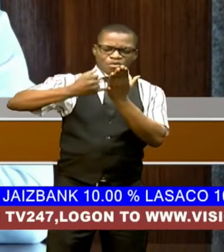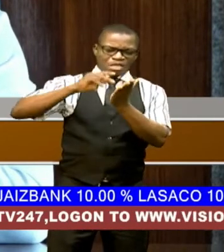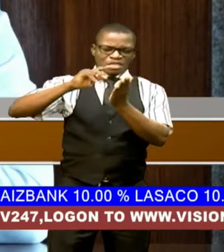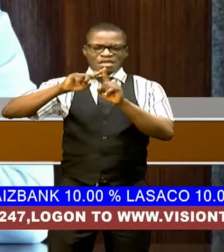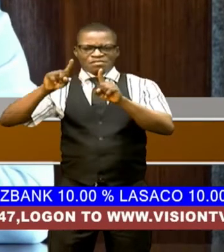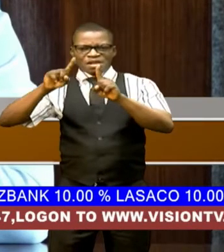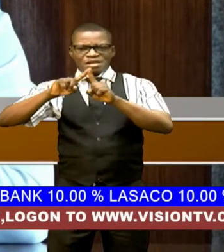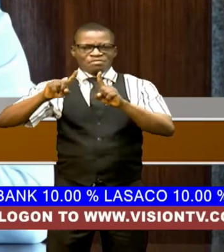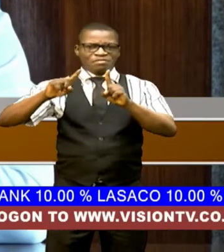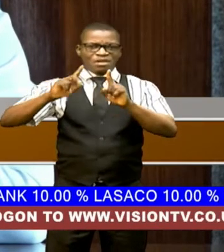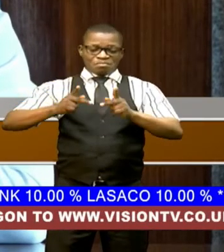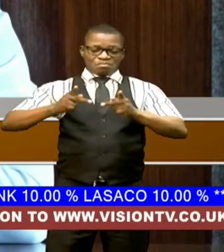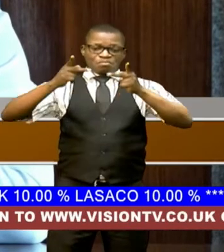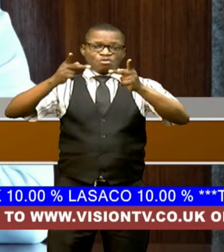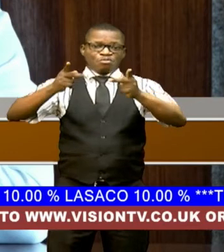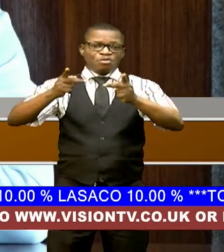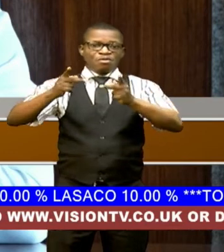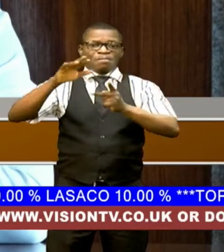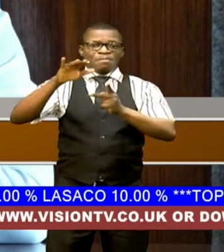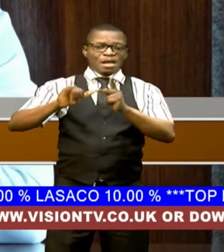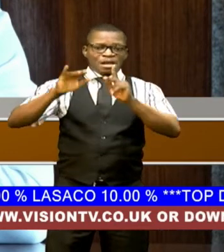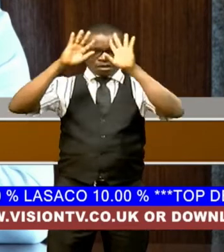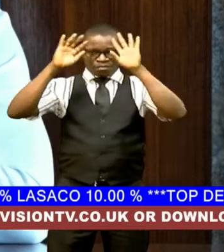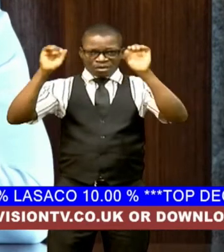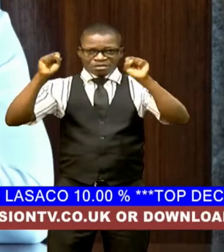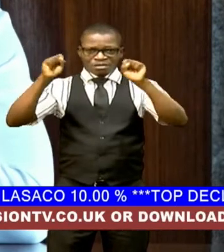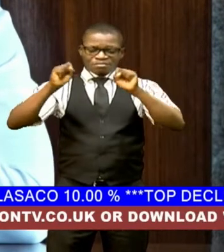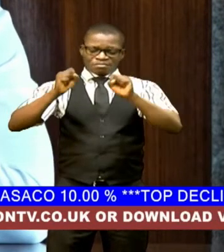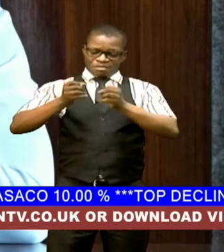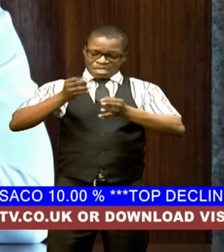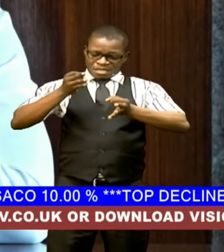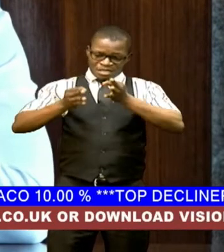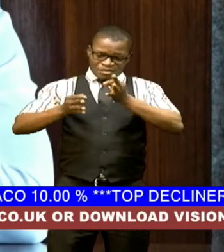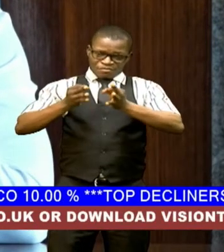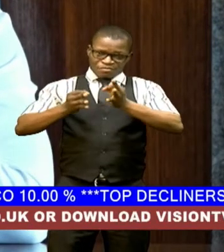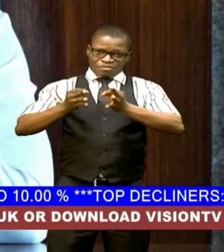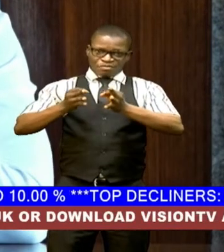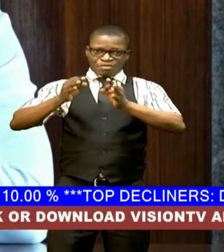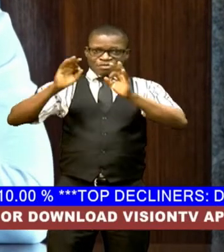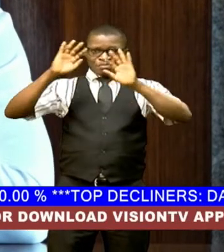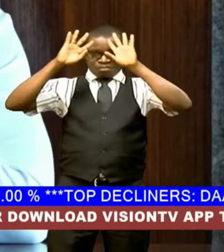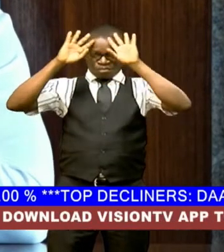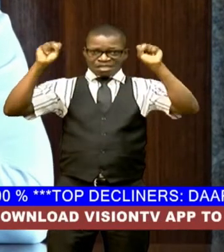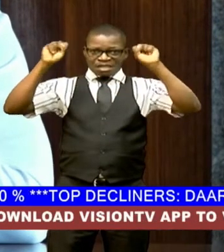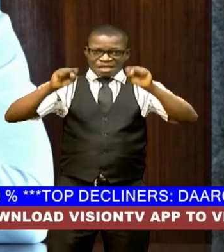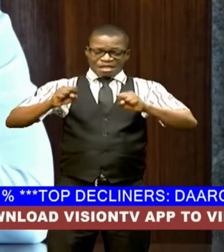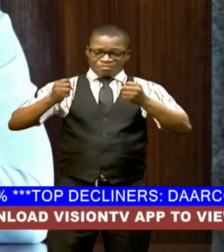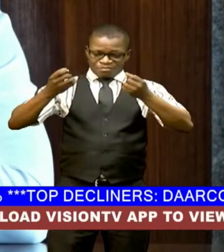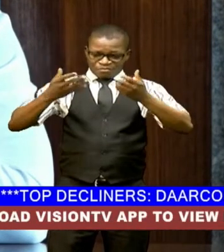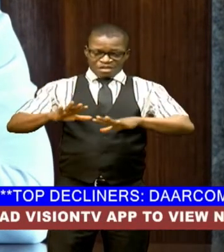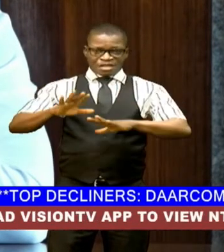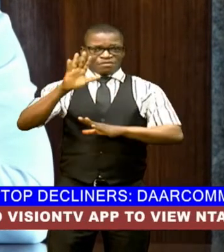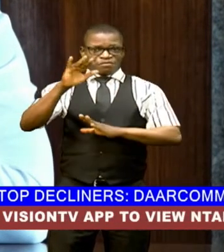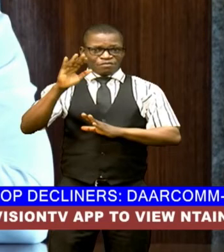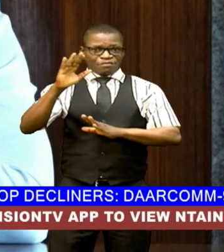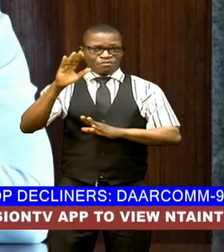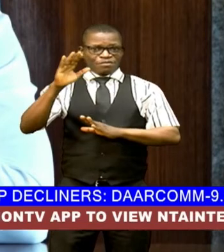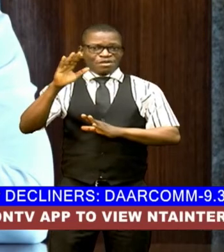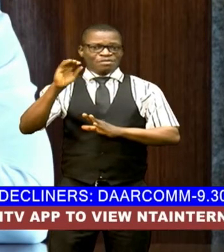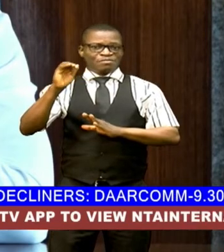the president if we're able to perform even 50 percent budget performance on that on that document